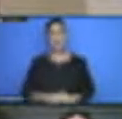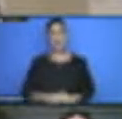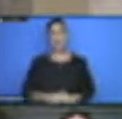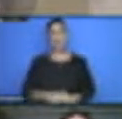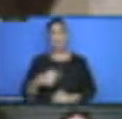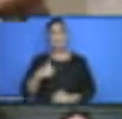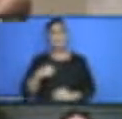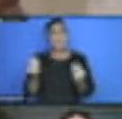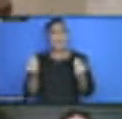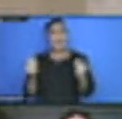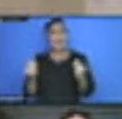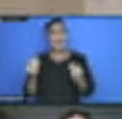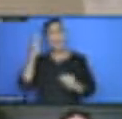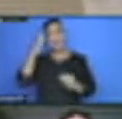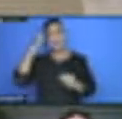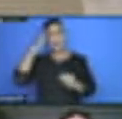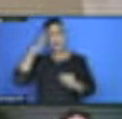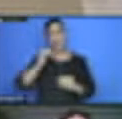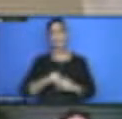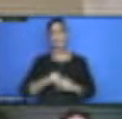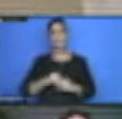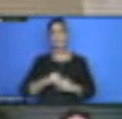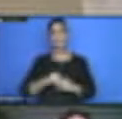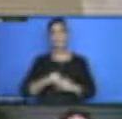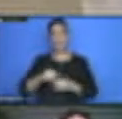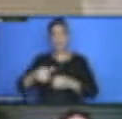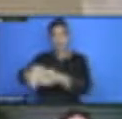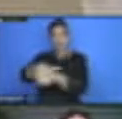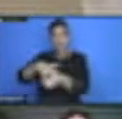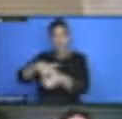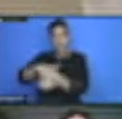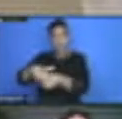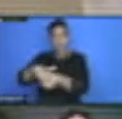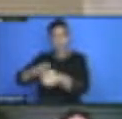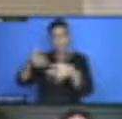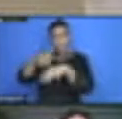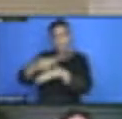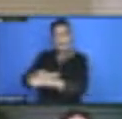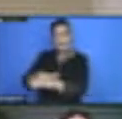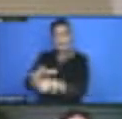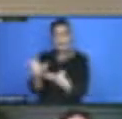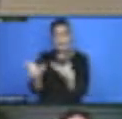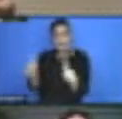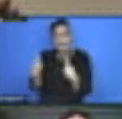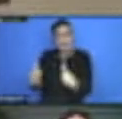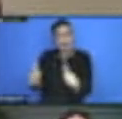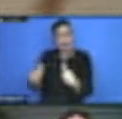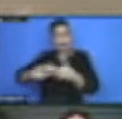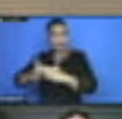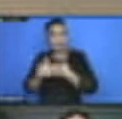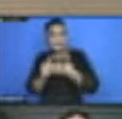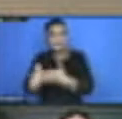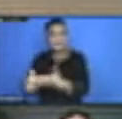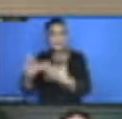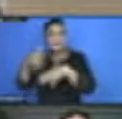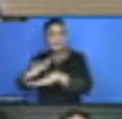at the local level is locally owned and locally led? For example, when you take this huge document down to the